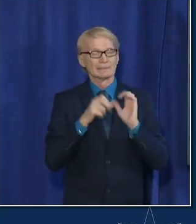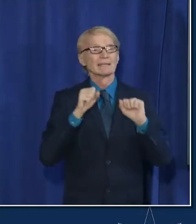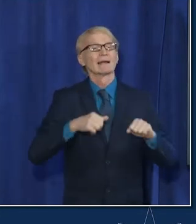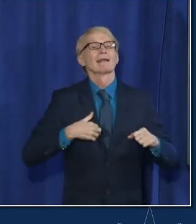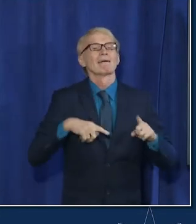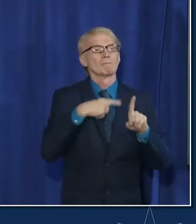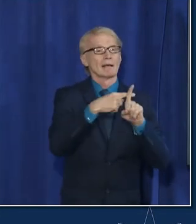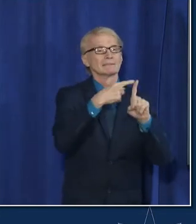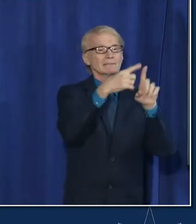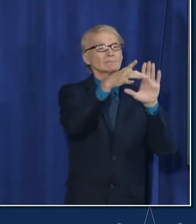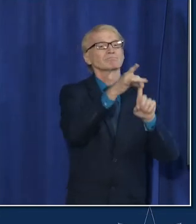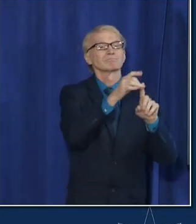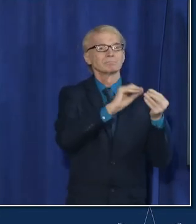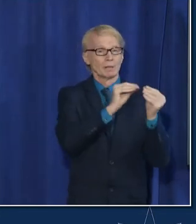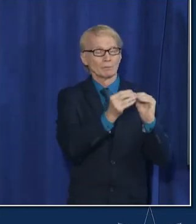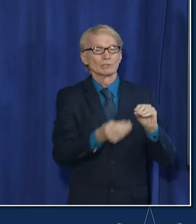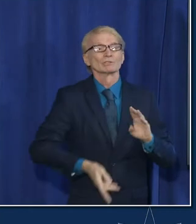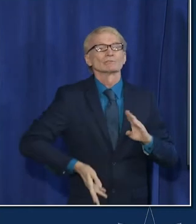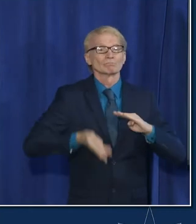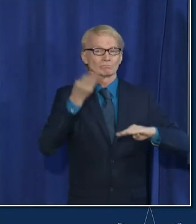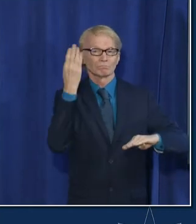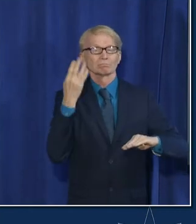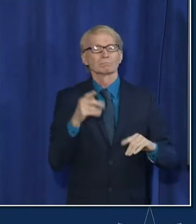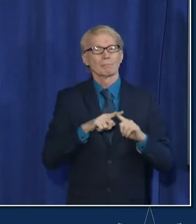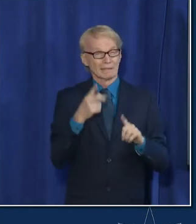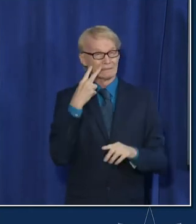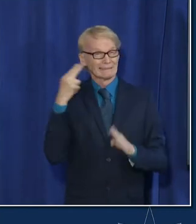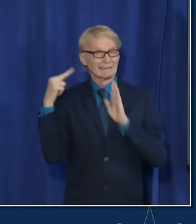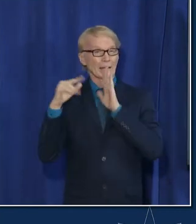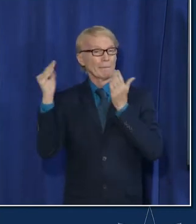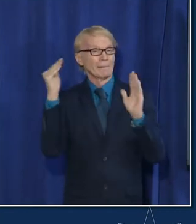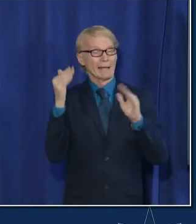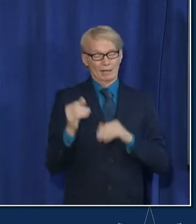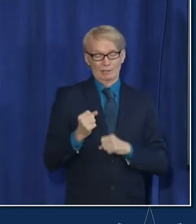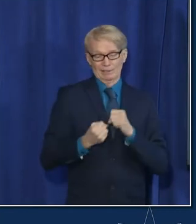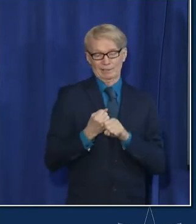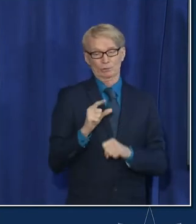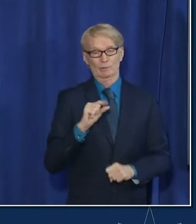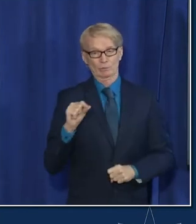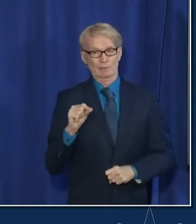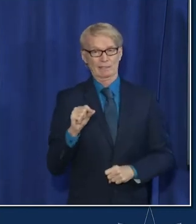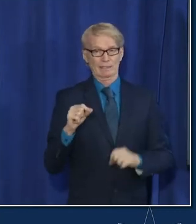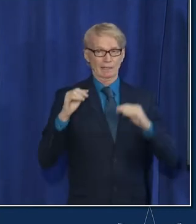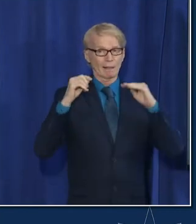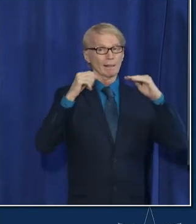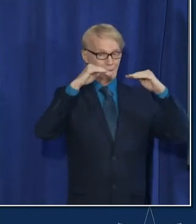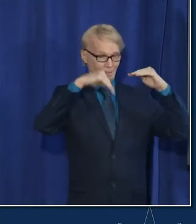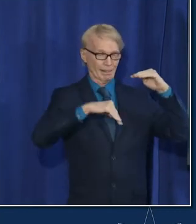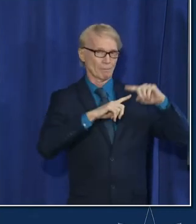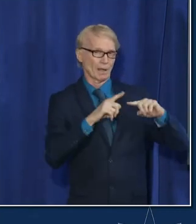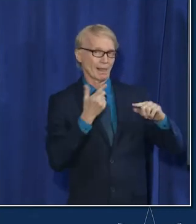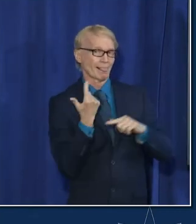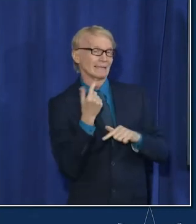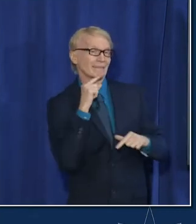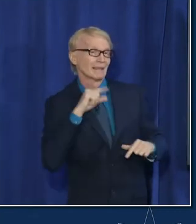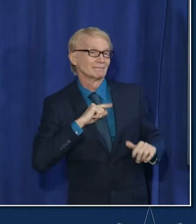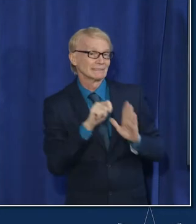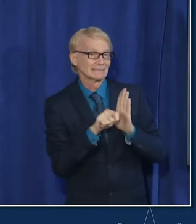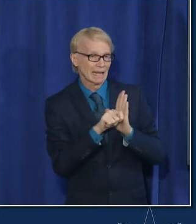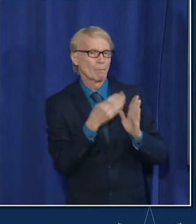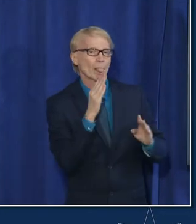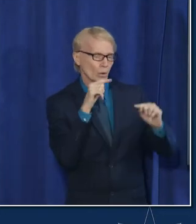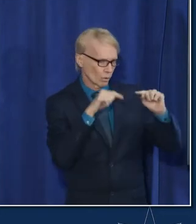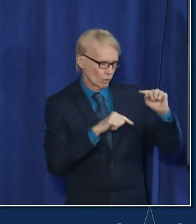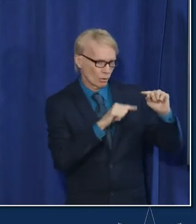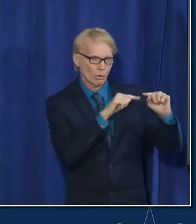but we see a dip and so you can see last year we were we were on the decline but you can see in blue there for last Thanksgiving and